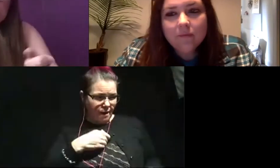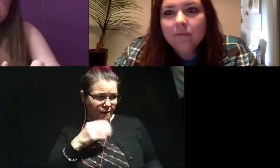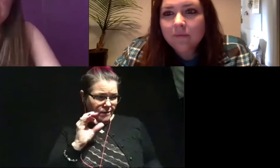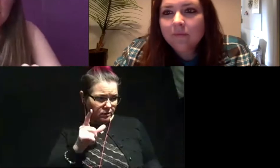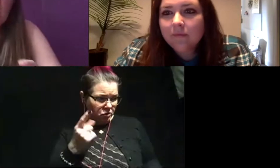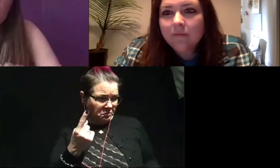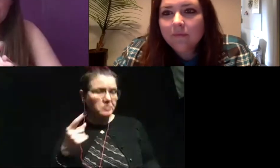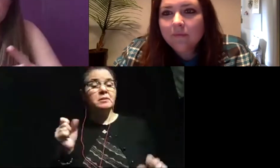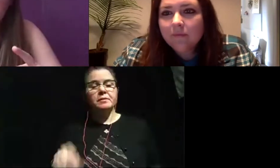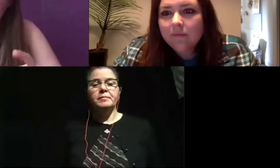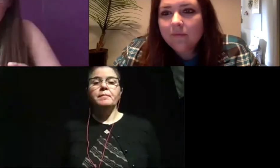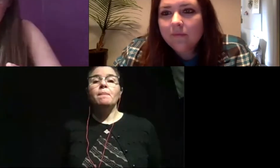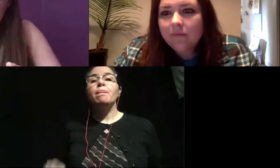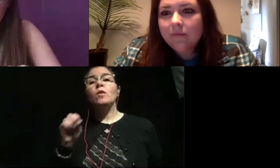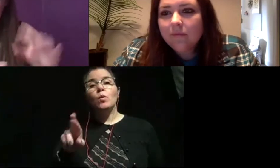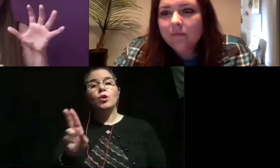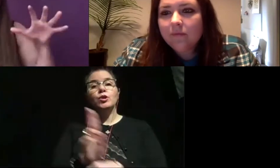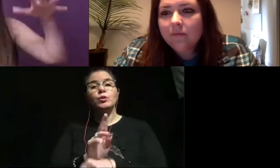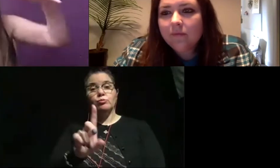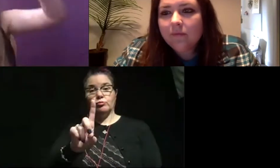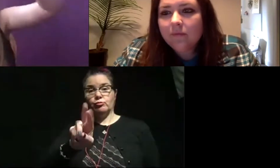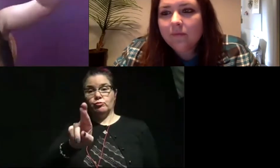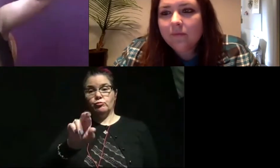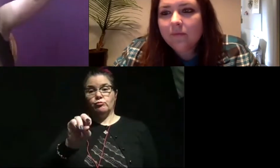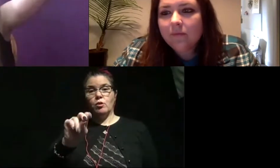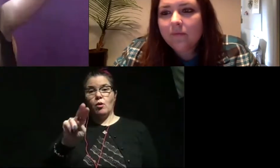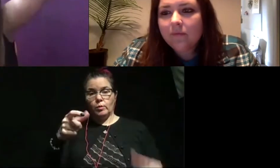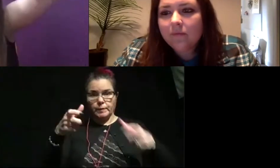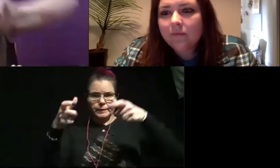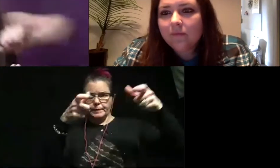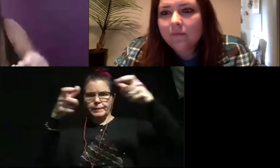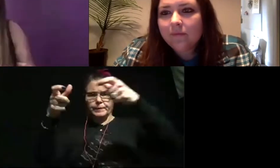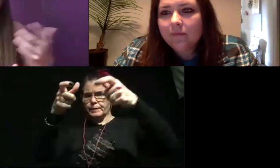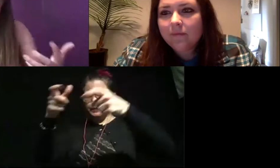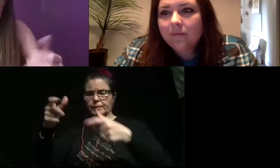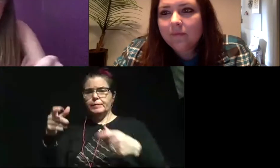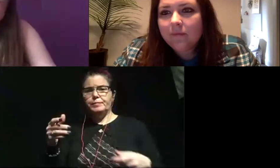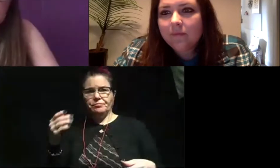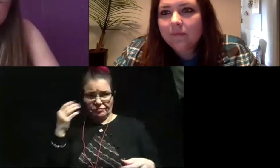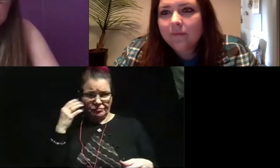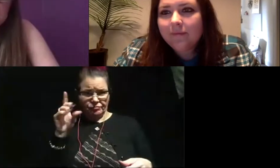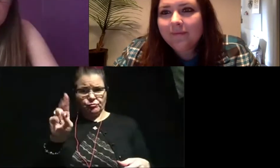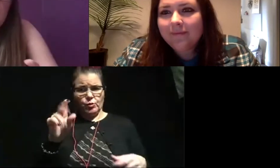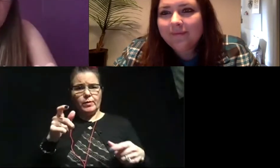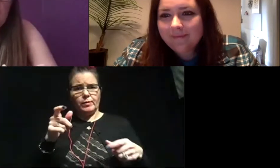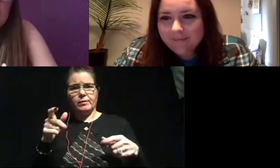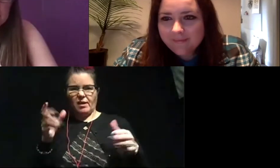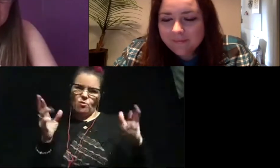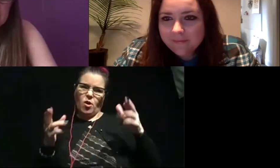Okay. Or we can use drones. So the robots that kind of fly over for those of you who don't know what a drone is. All right.